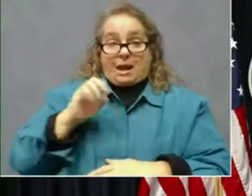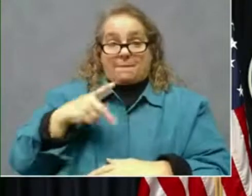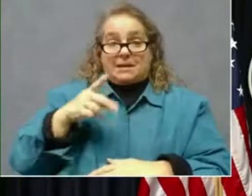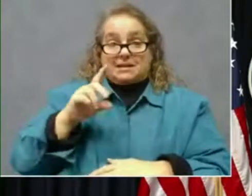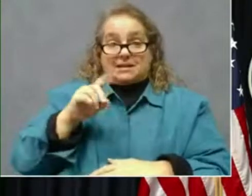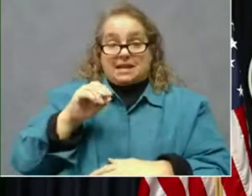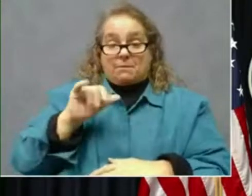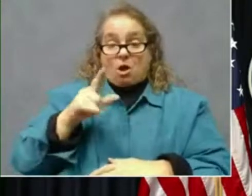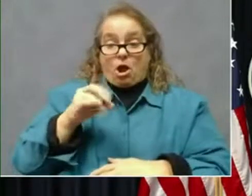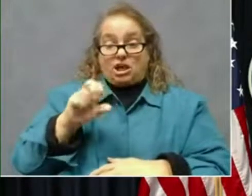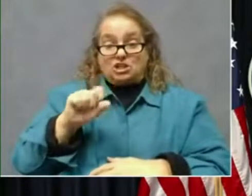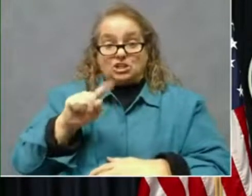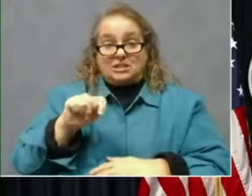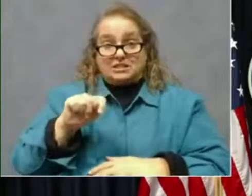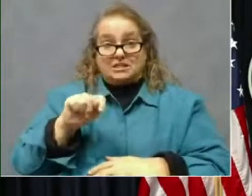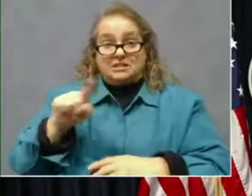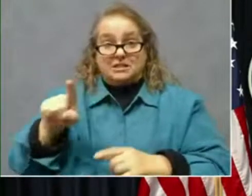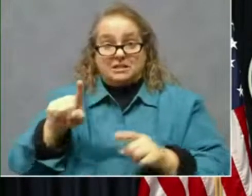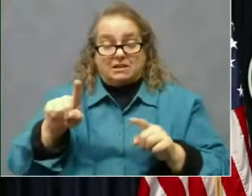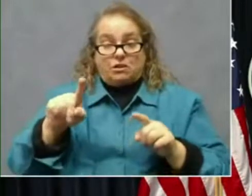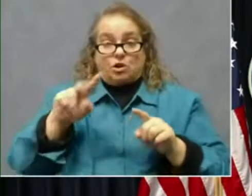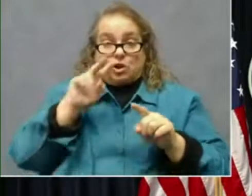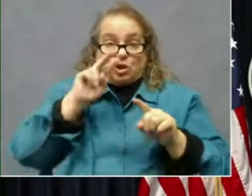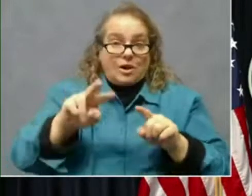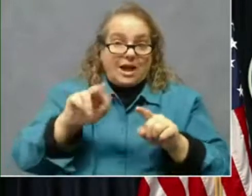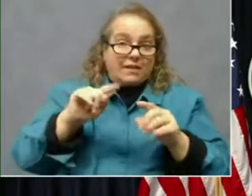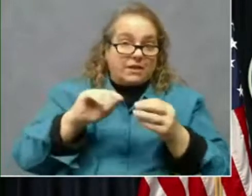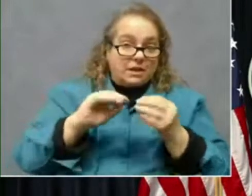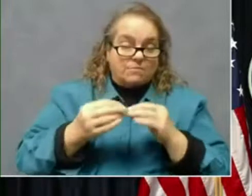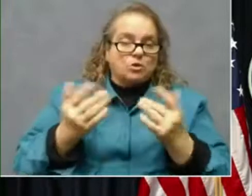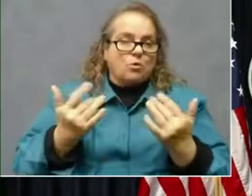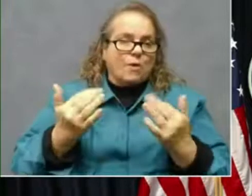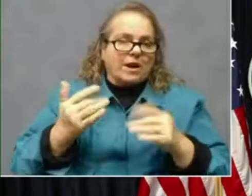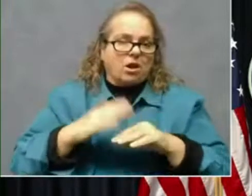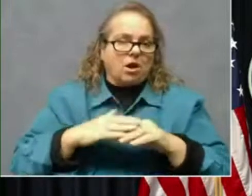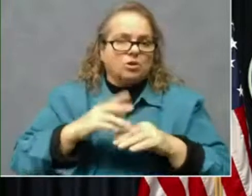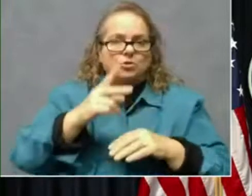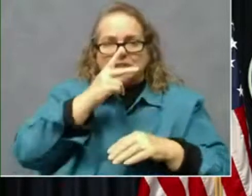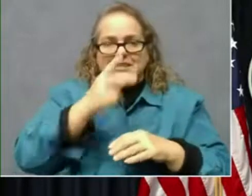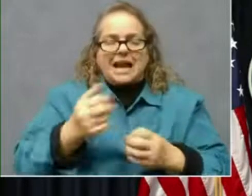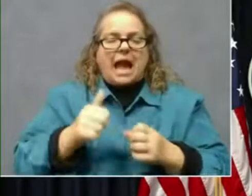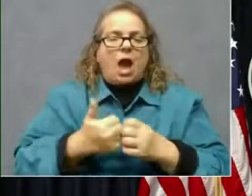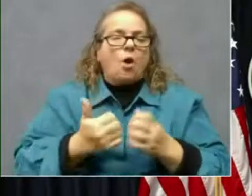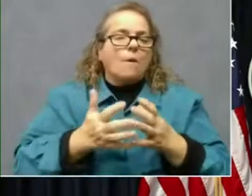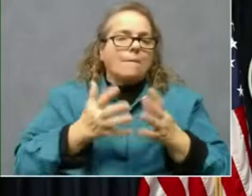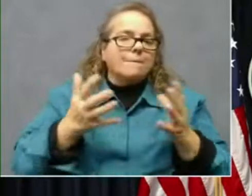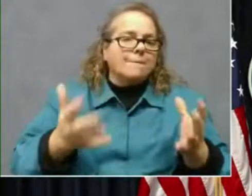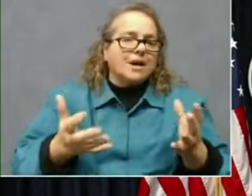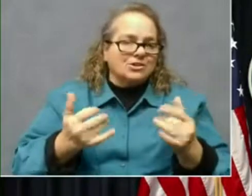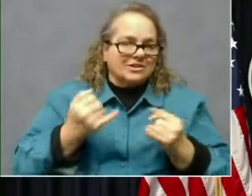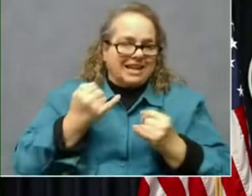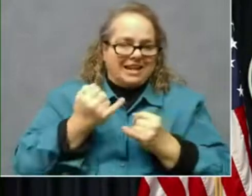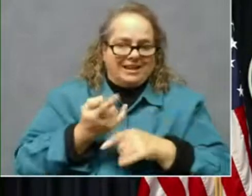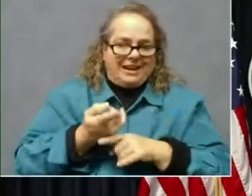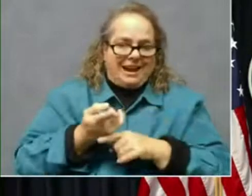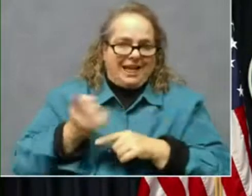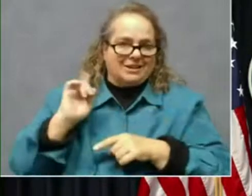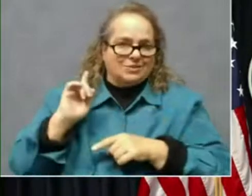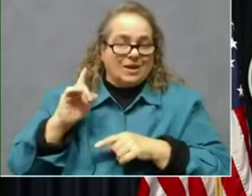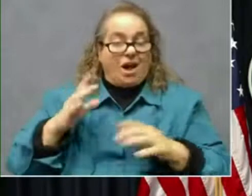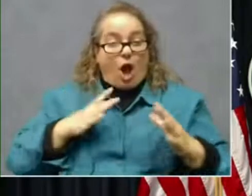on is the two things that we talked about. One is to see how much of this last week is